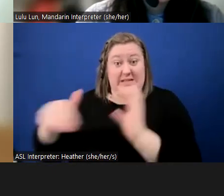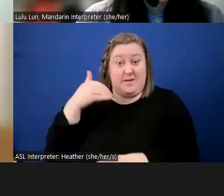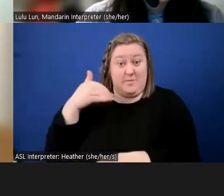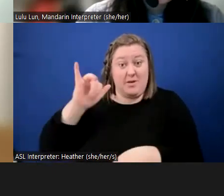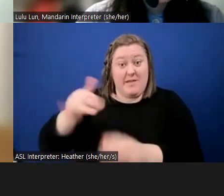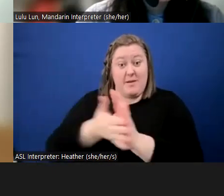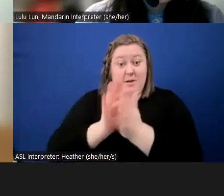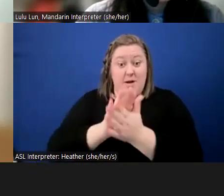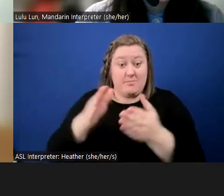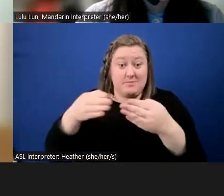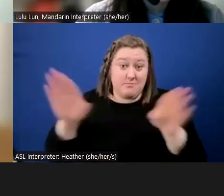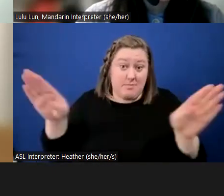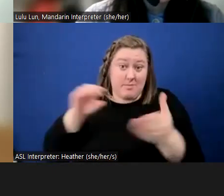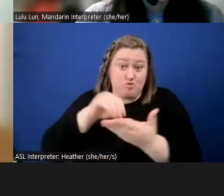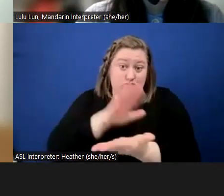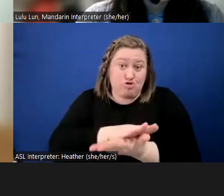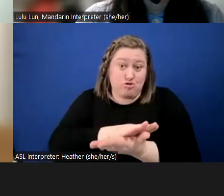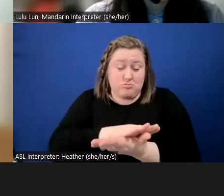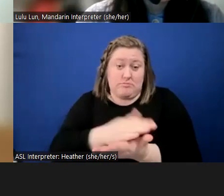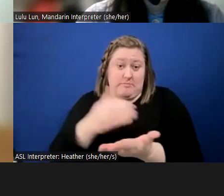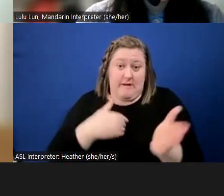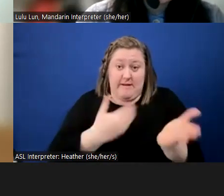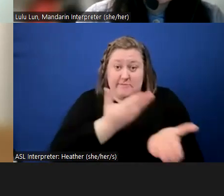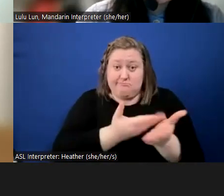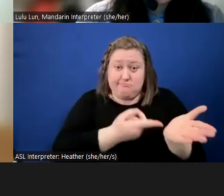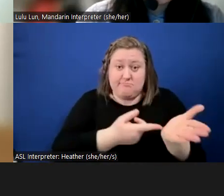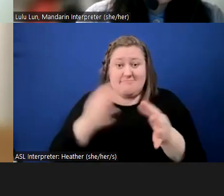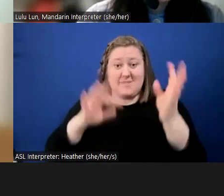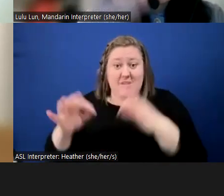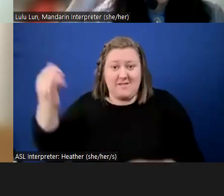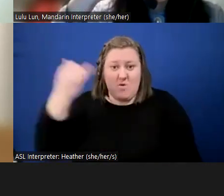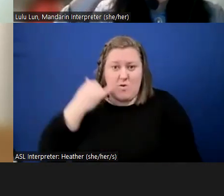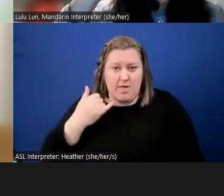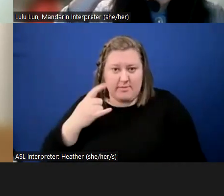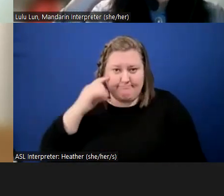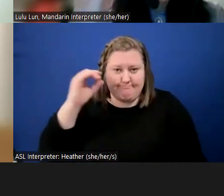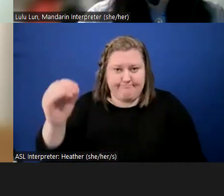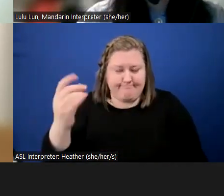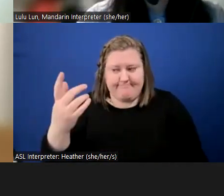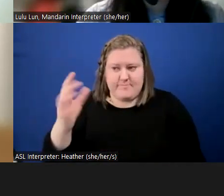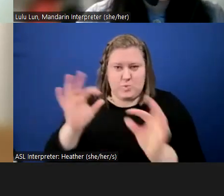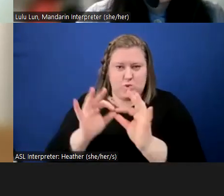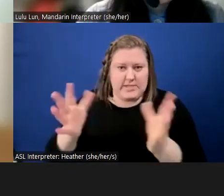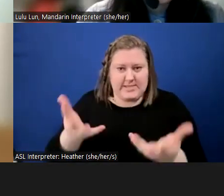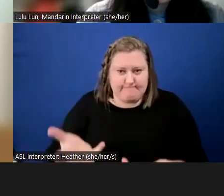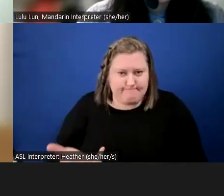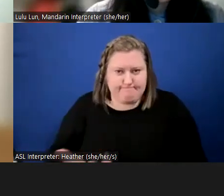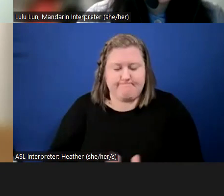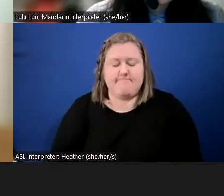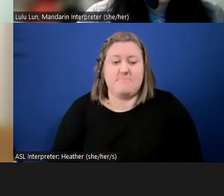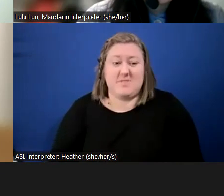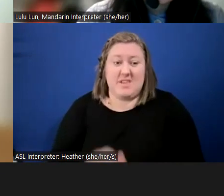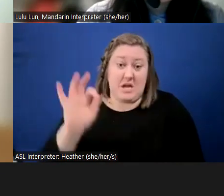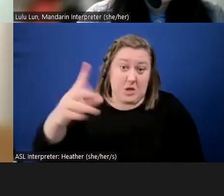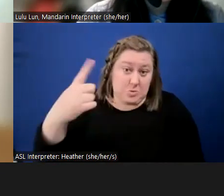record instead of these phone calls that go nowhere. Just a thought.